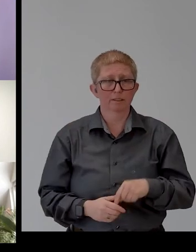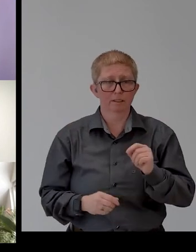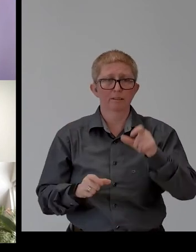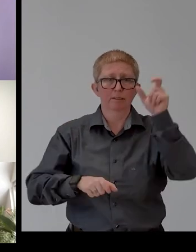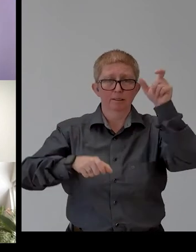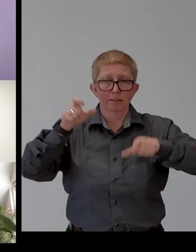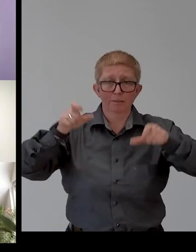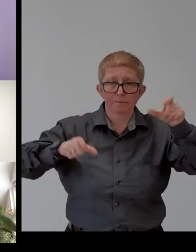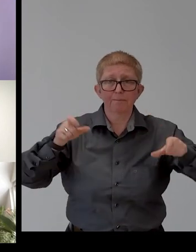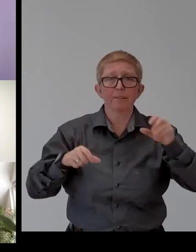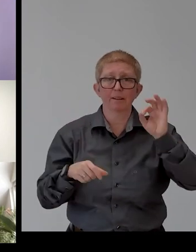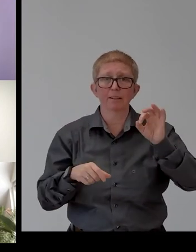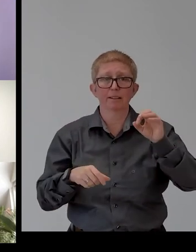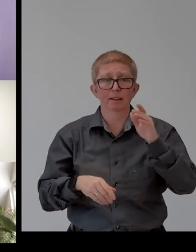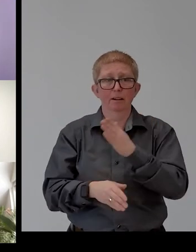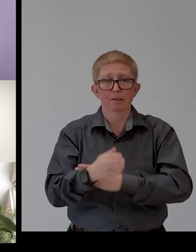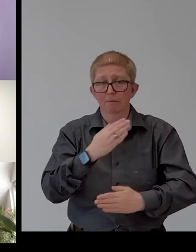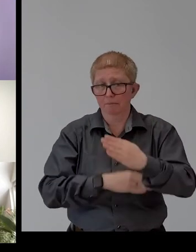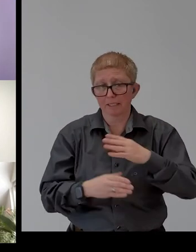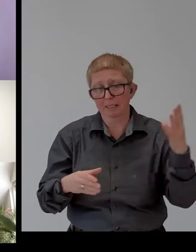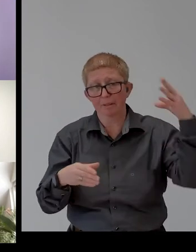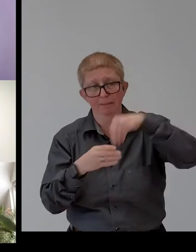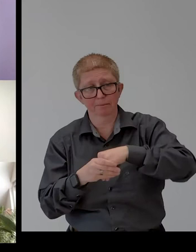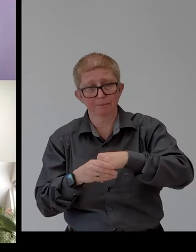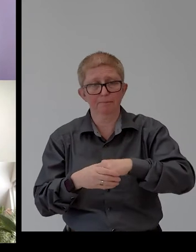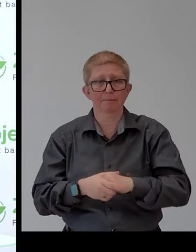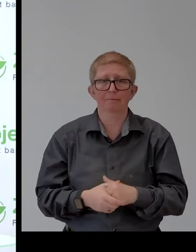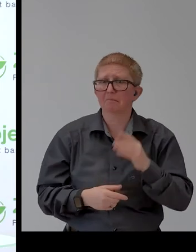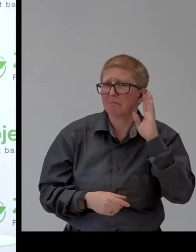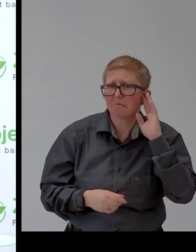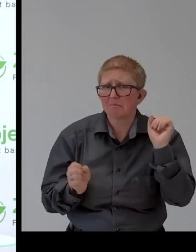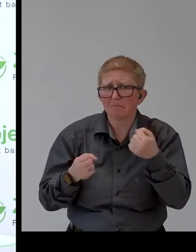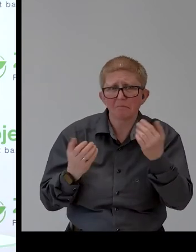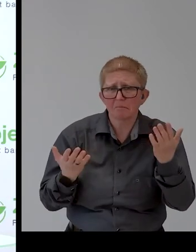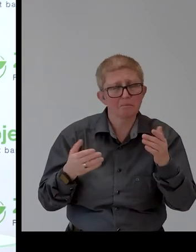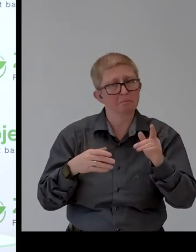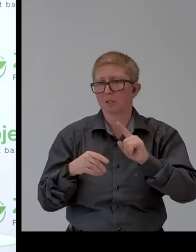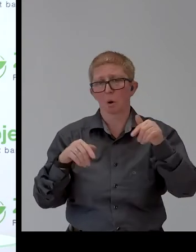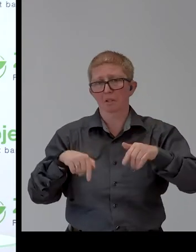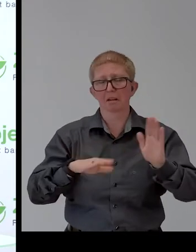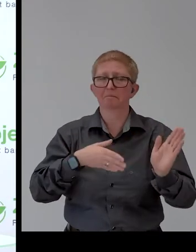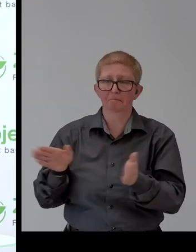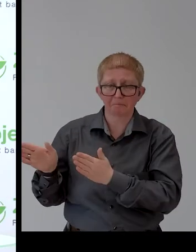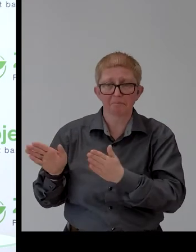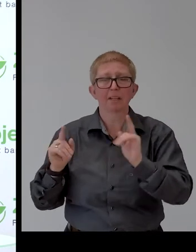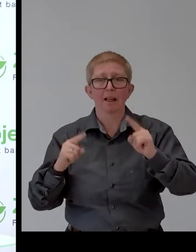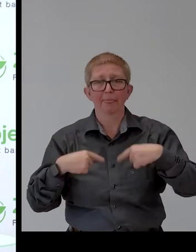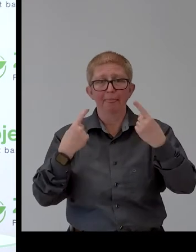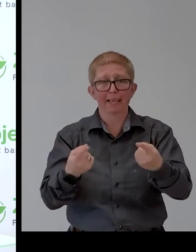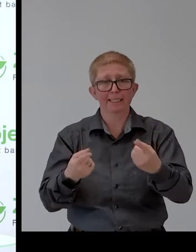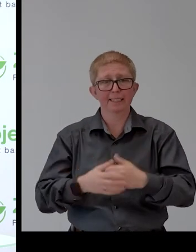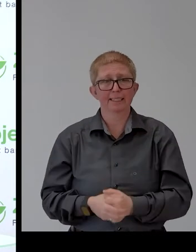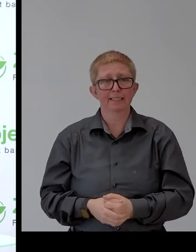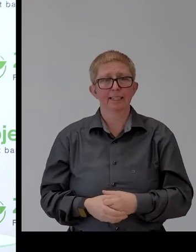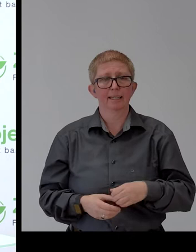She's not here. All right. hear Silvana is not here. So we go to the Eco-Raseni Association in